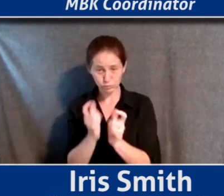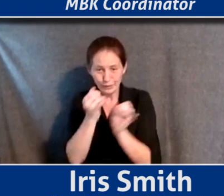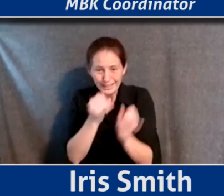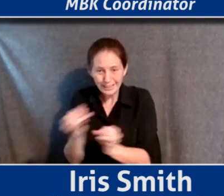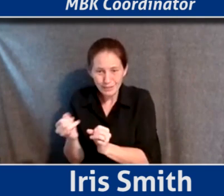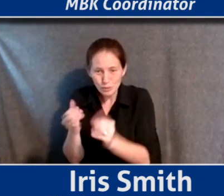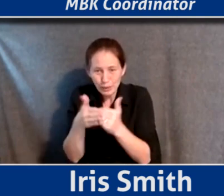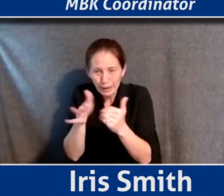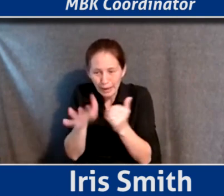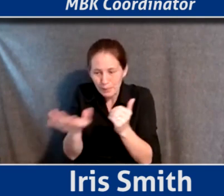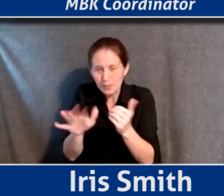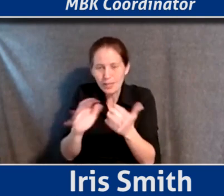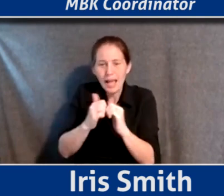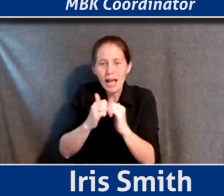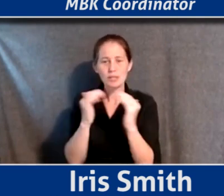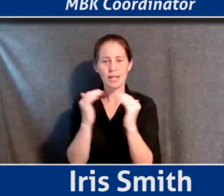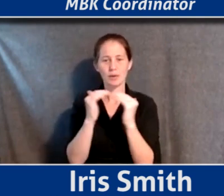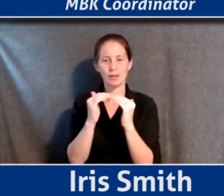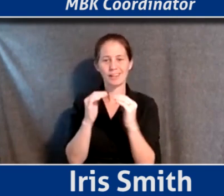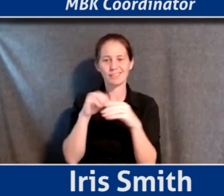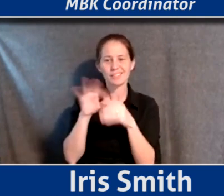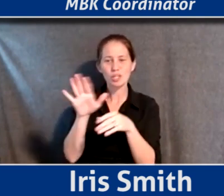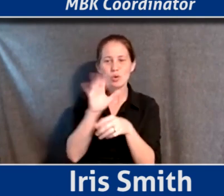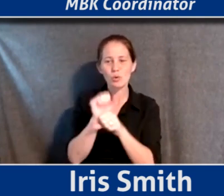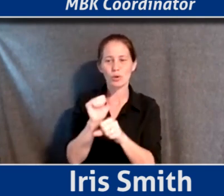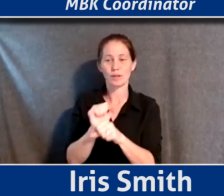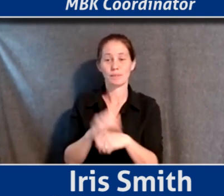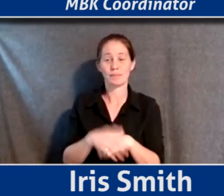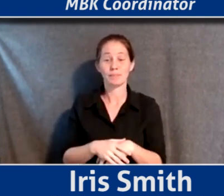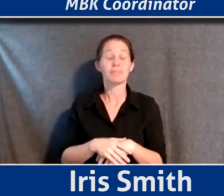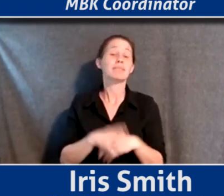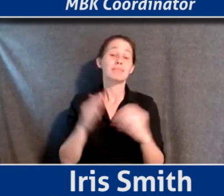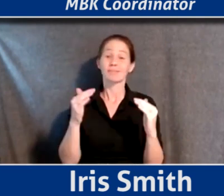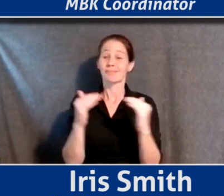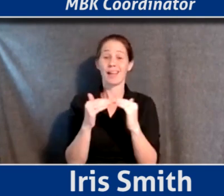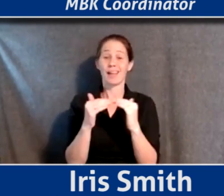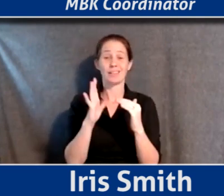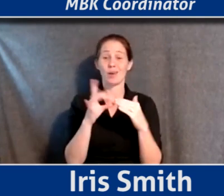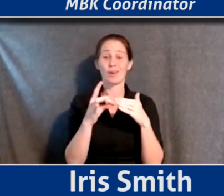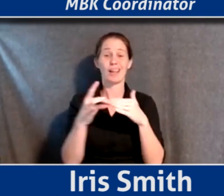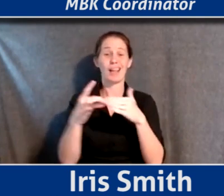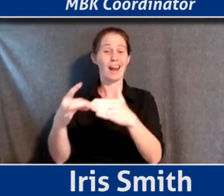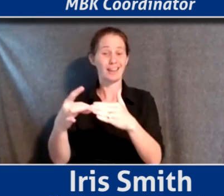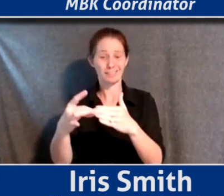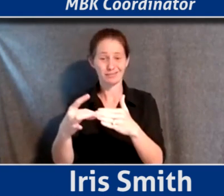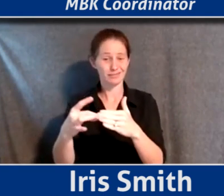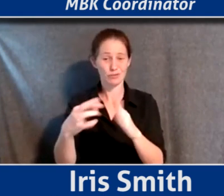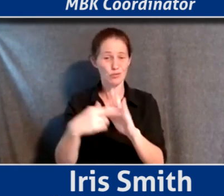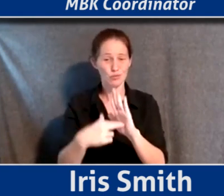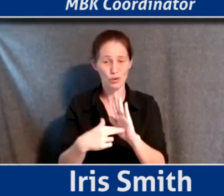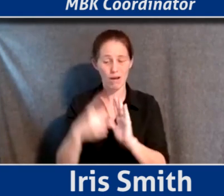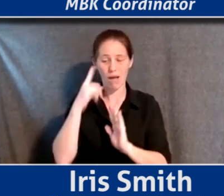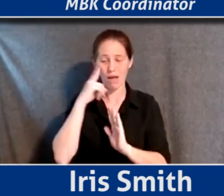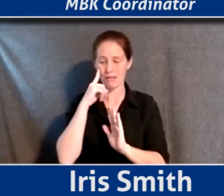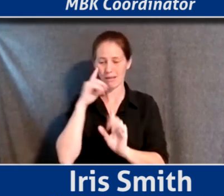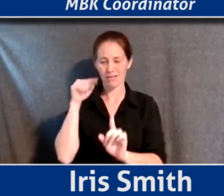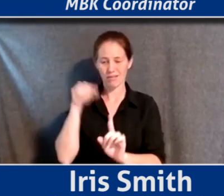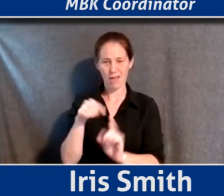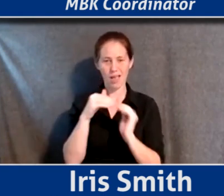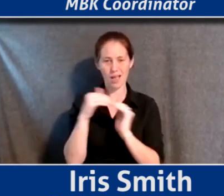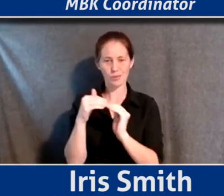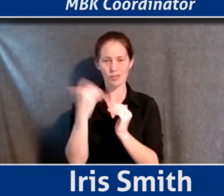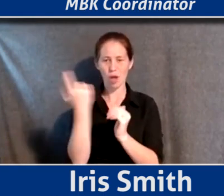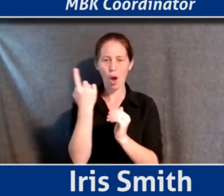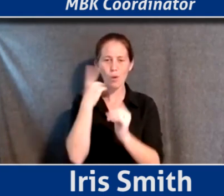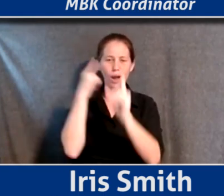What's the role of equity in the work that you do? I mean, equity is our guiding light, and it's something that I think we'll always be striving for.